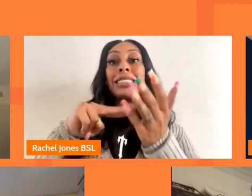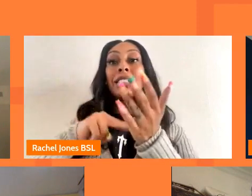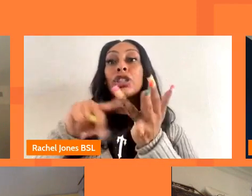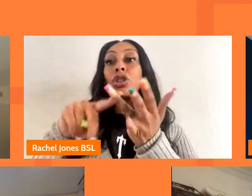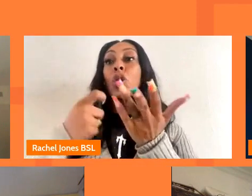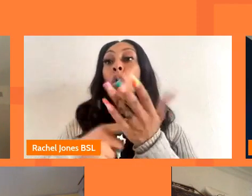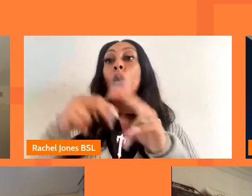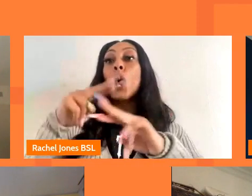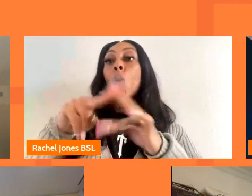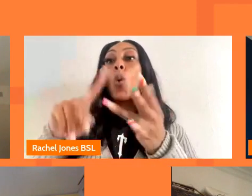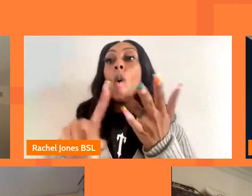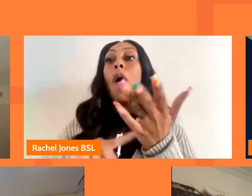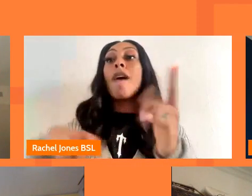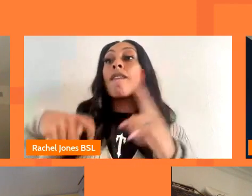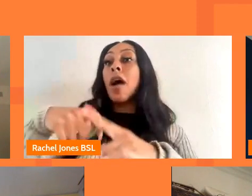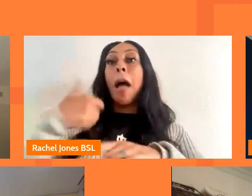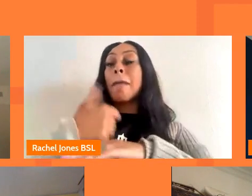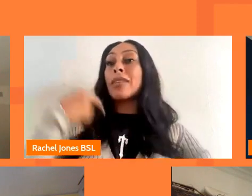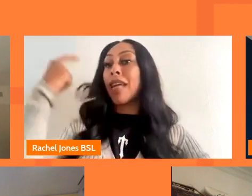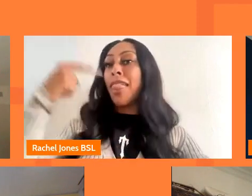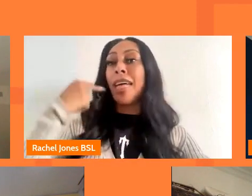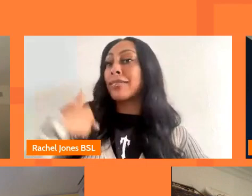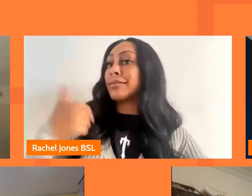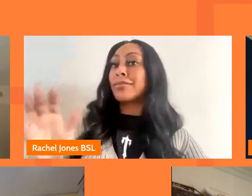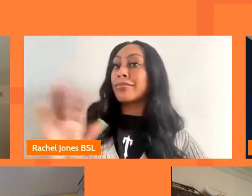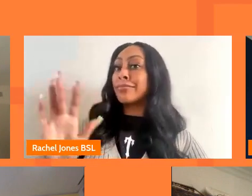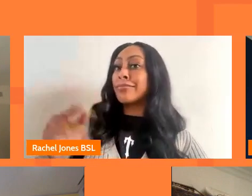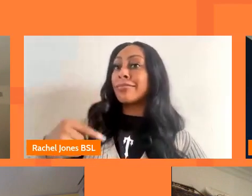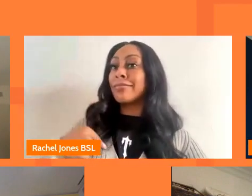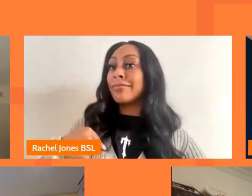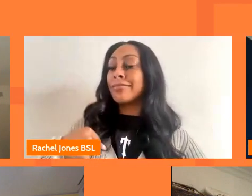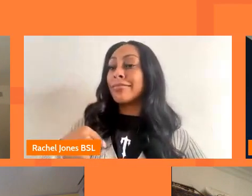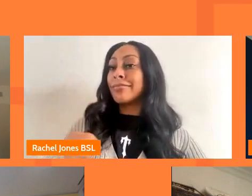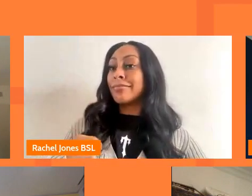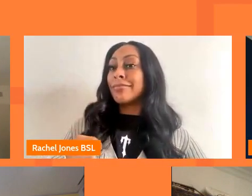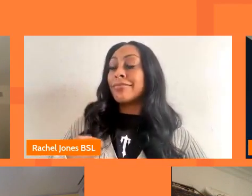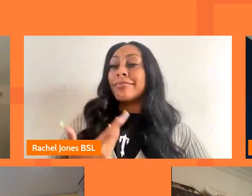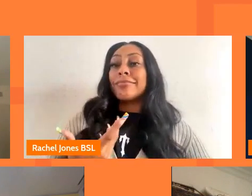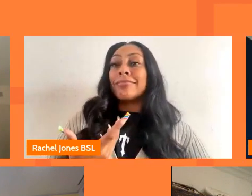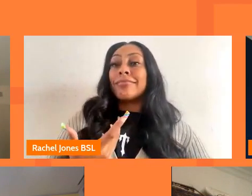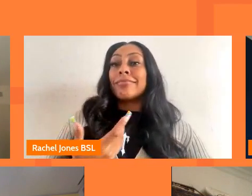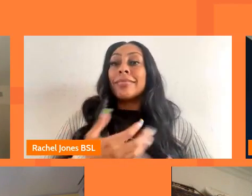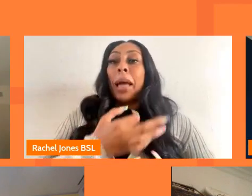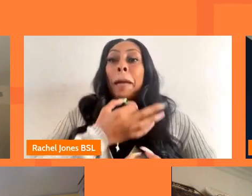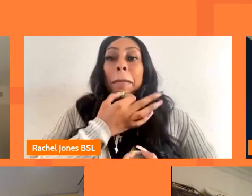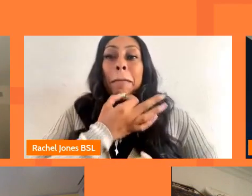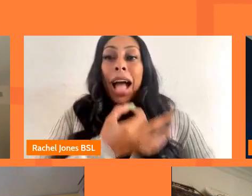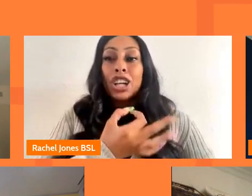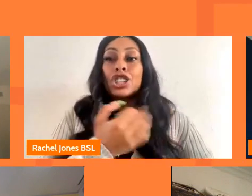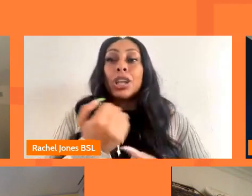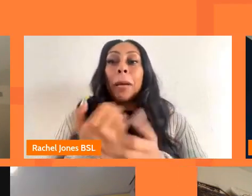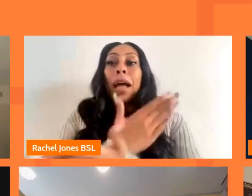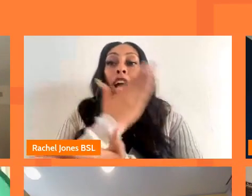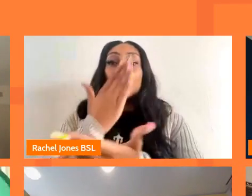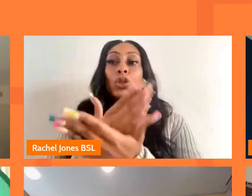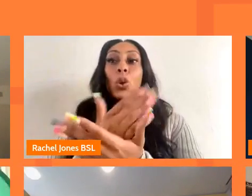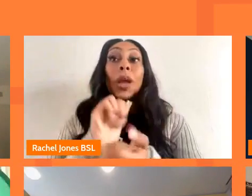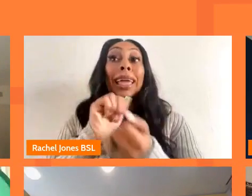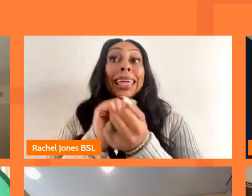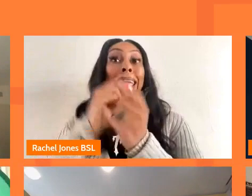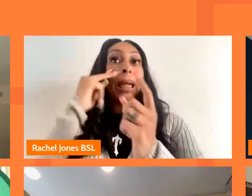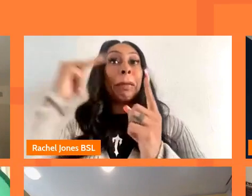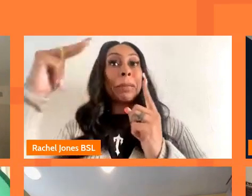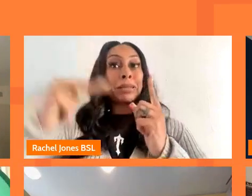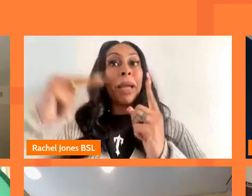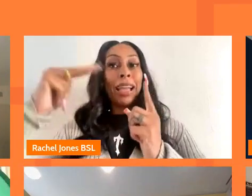in london hence my passion for um you know making sure that we keep those perspectives if you like so